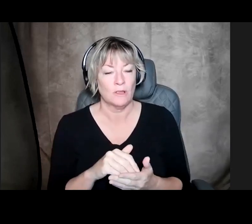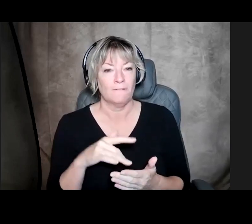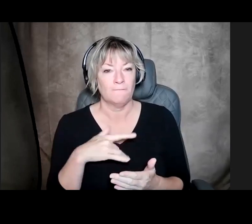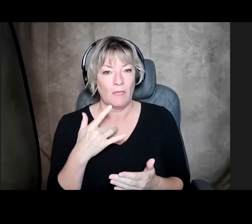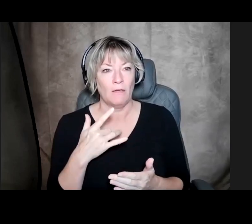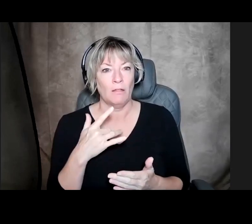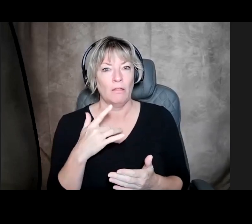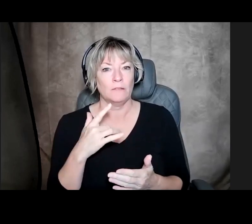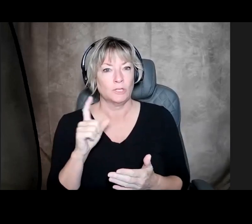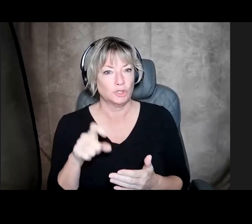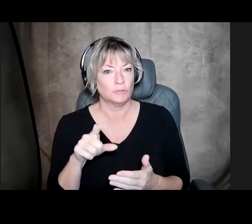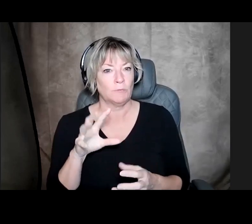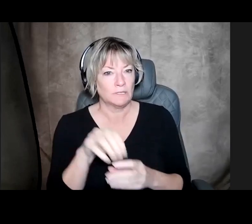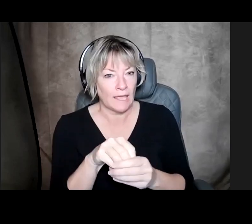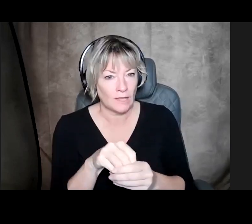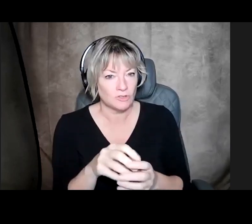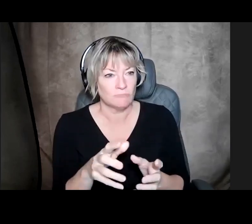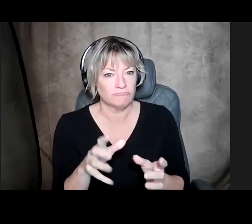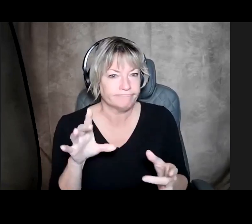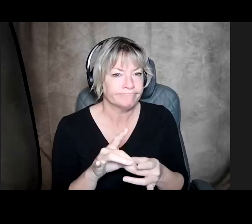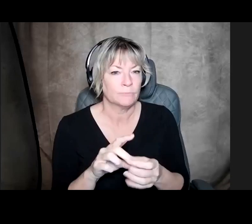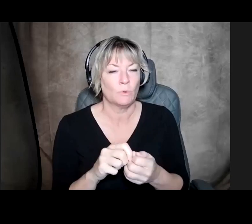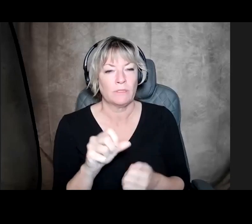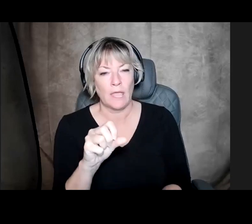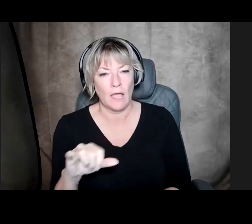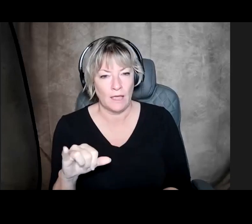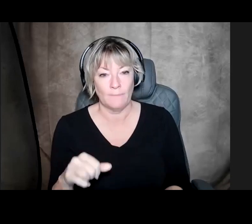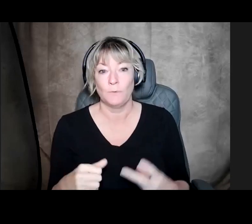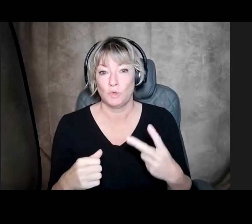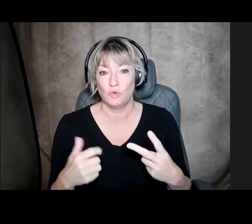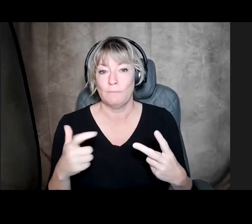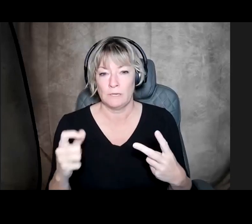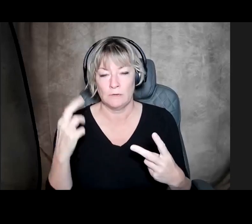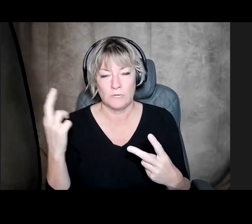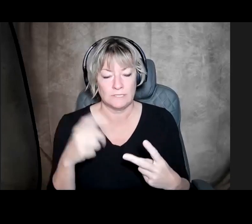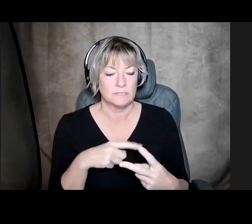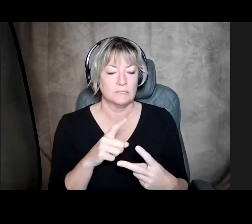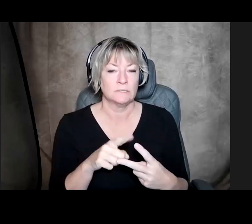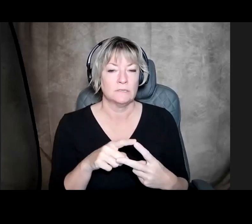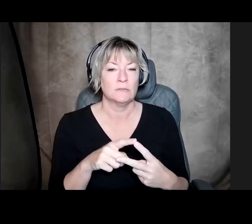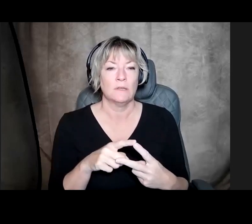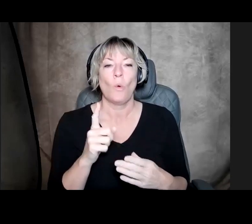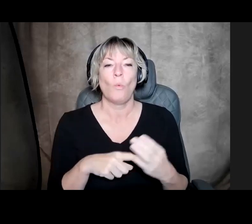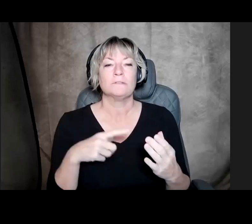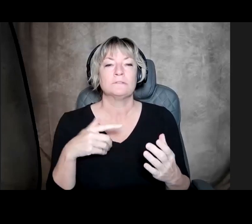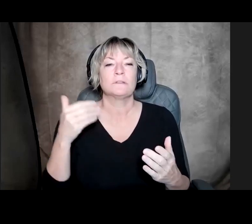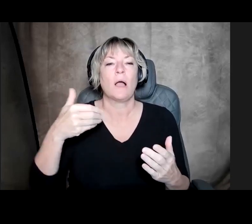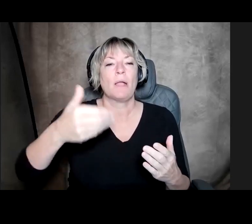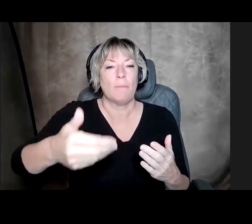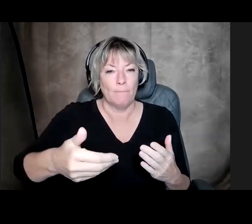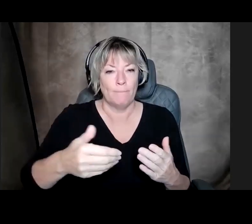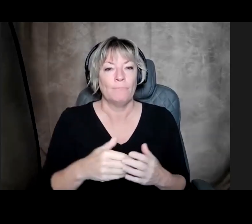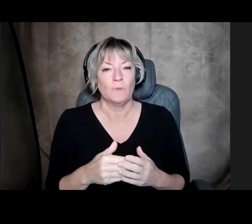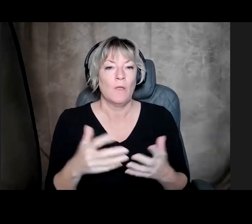engaging with AI right now? And I think there are two main reasons. And the first is about what's coming. To some